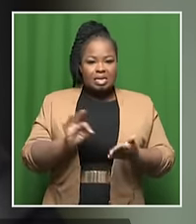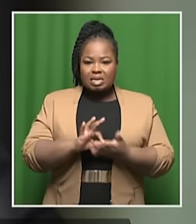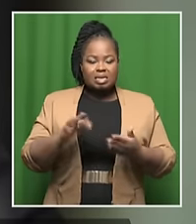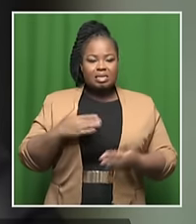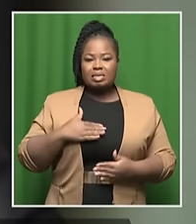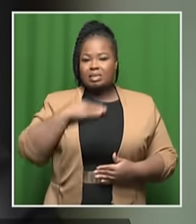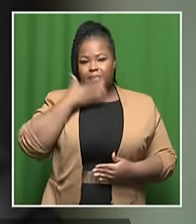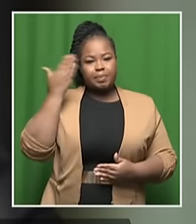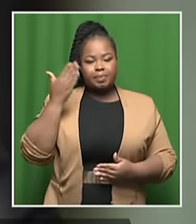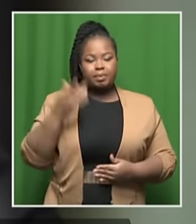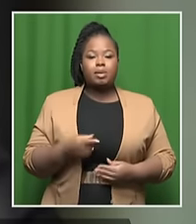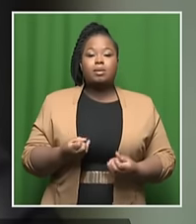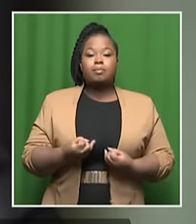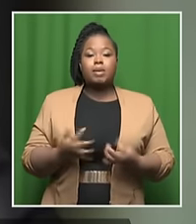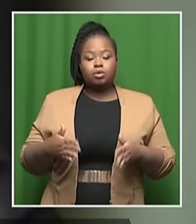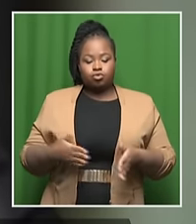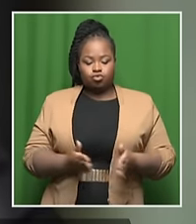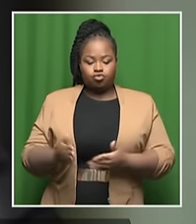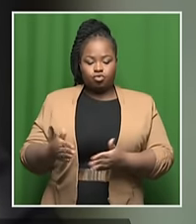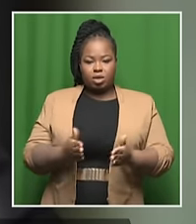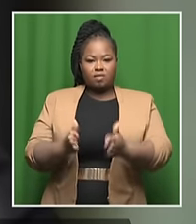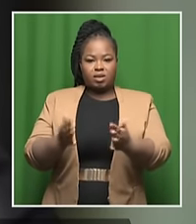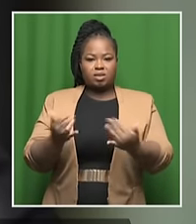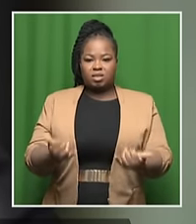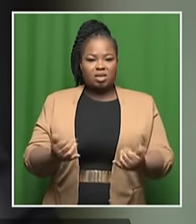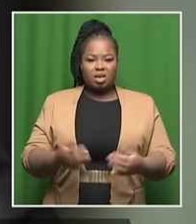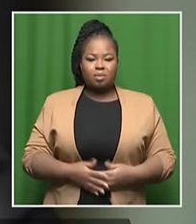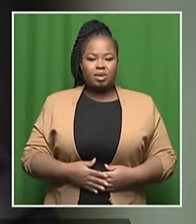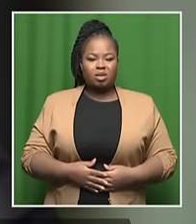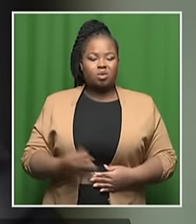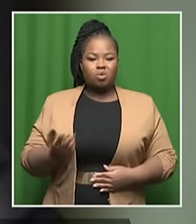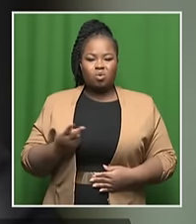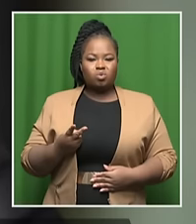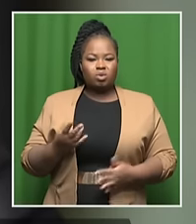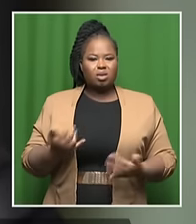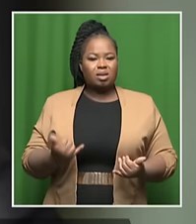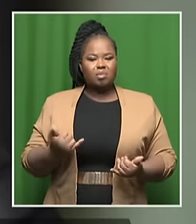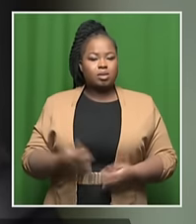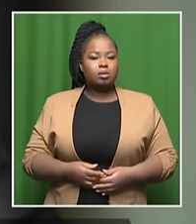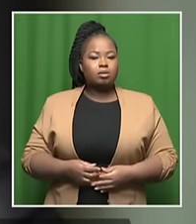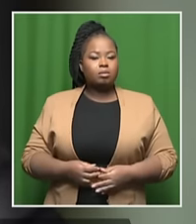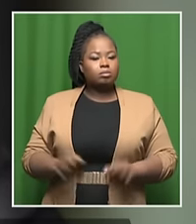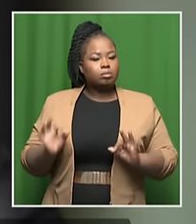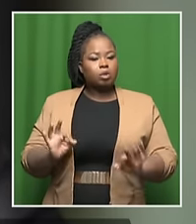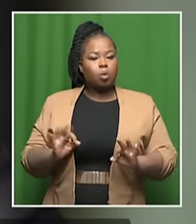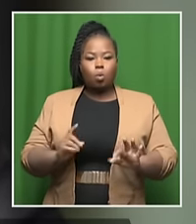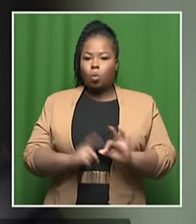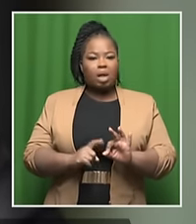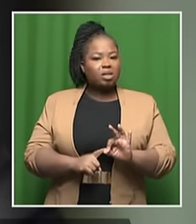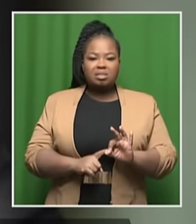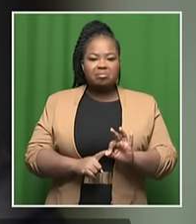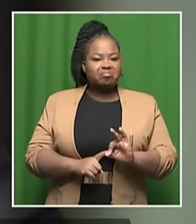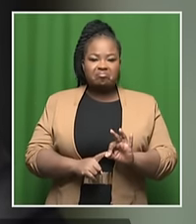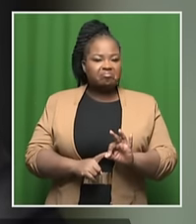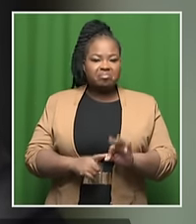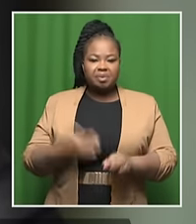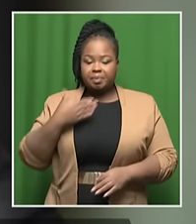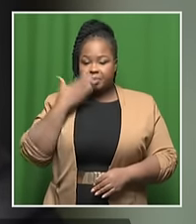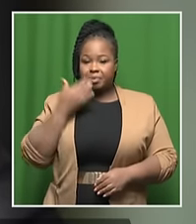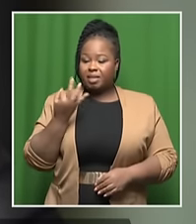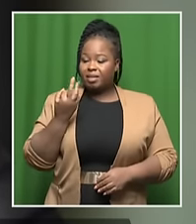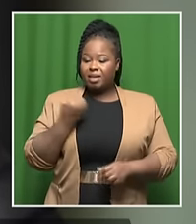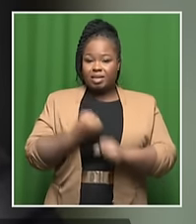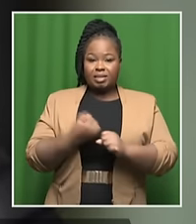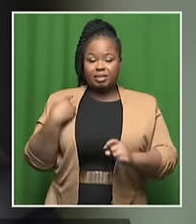most of our rivers have actually now lost their buffering capacity. What is concerning is, for the past three years, we've